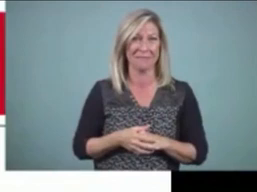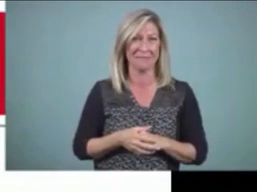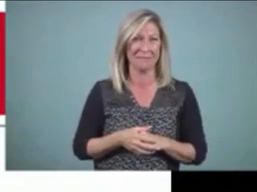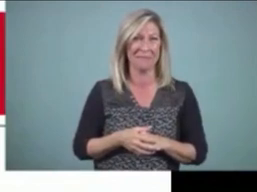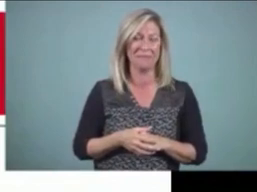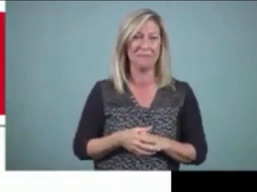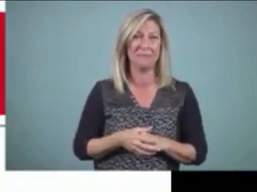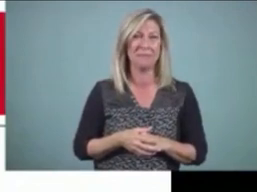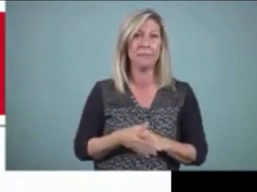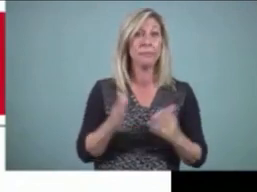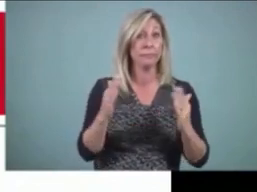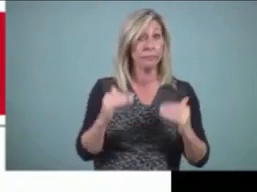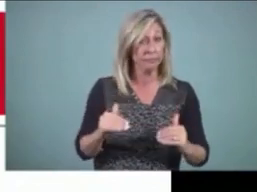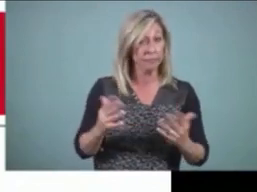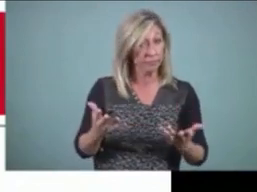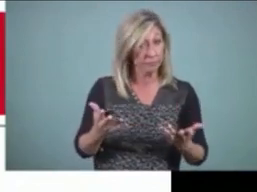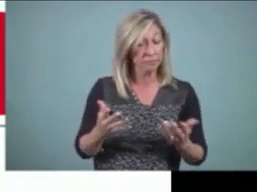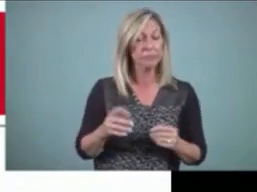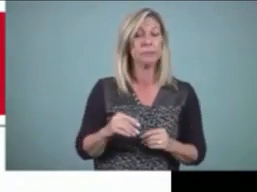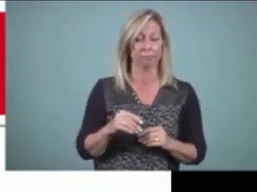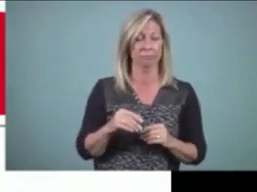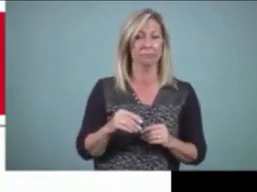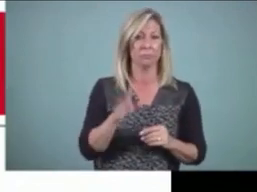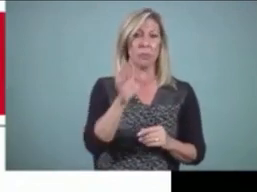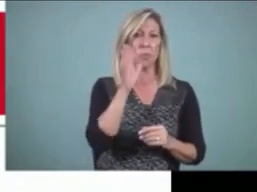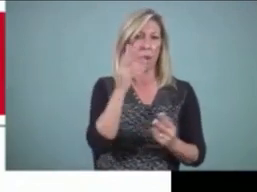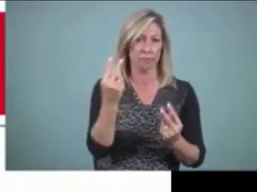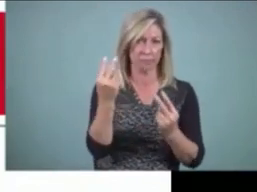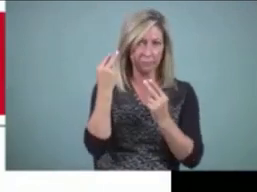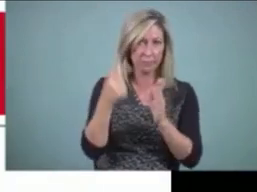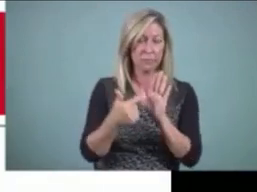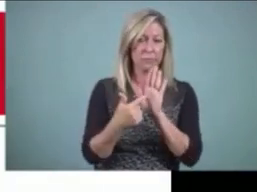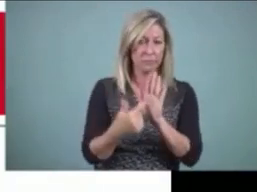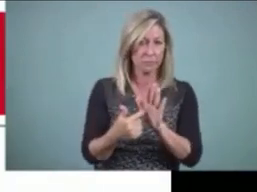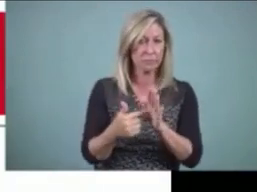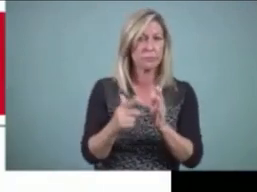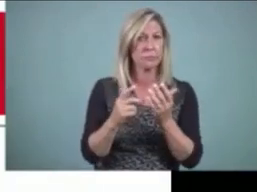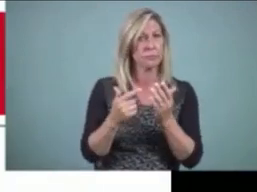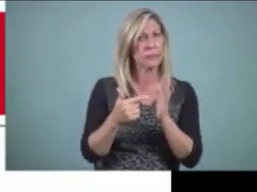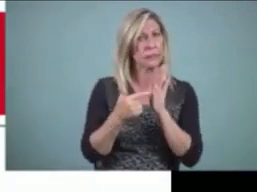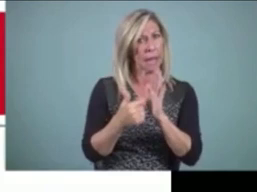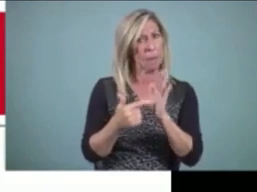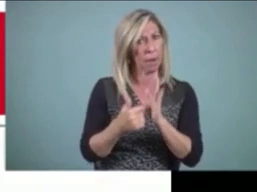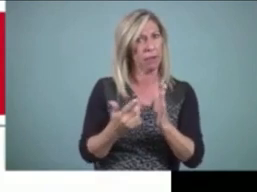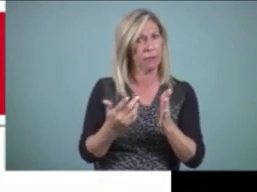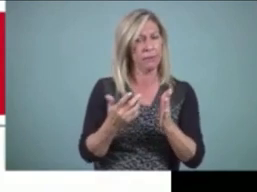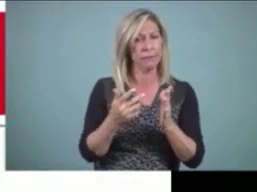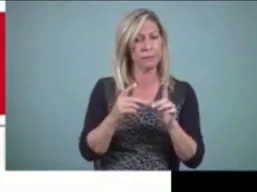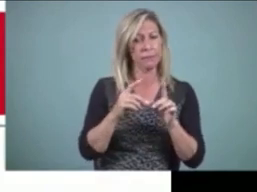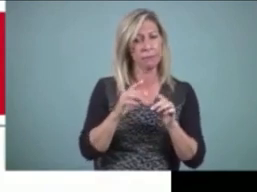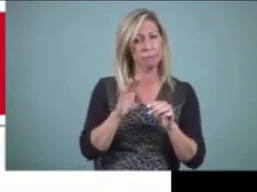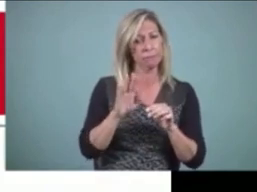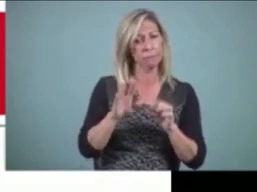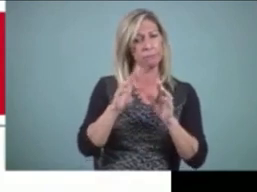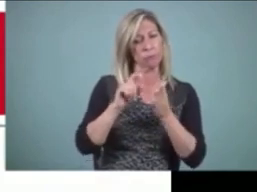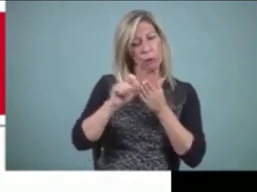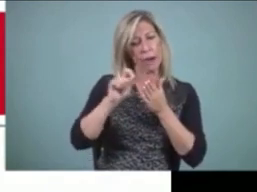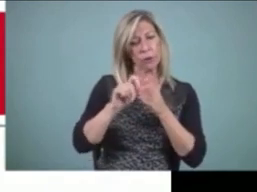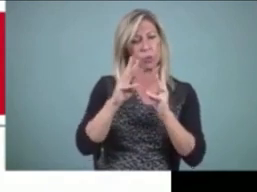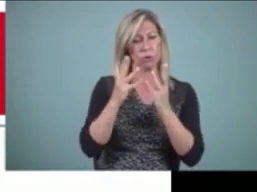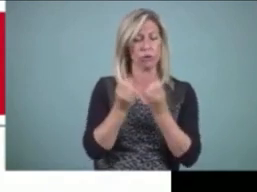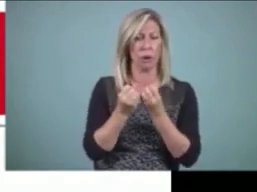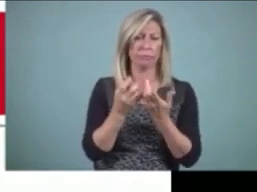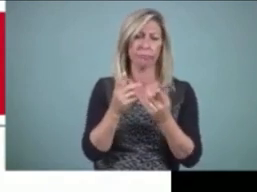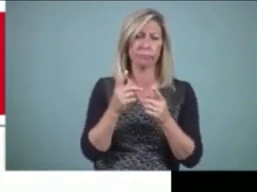So what you're going to see now, we're going to play the example of writer's workshop. Again, this is from a few years ago.